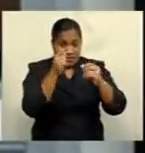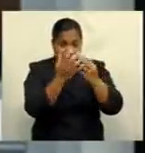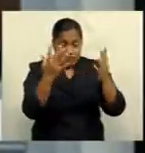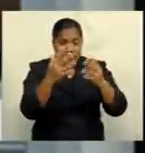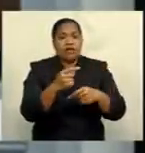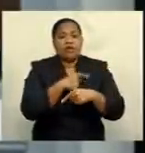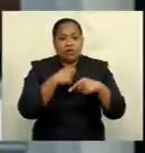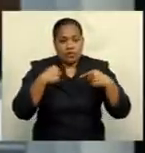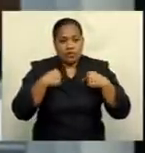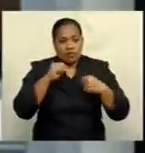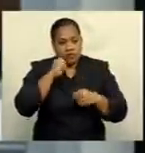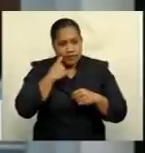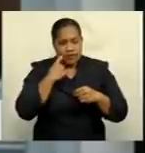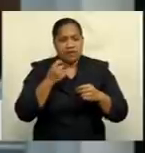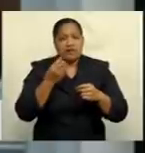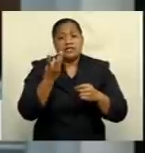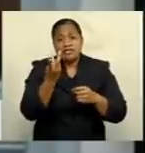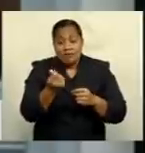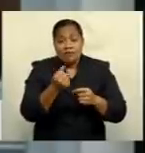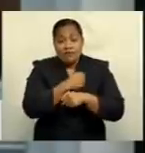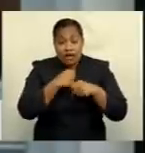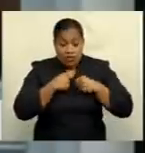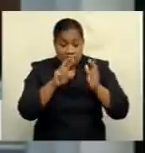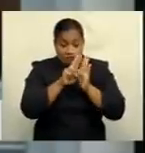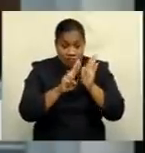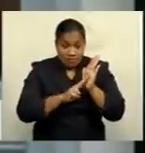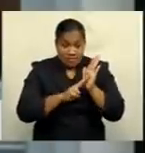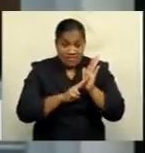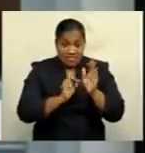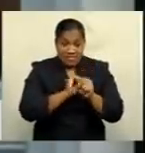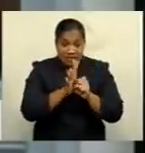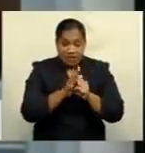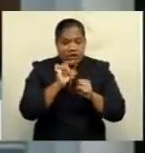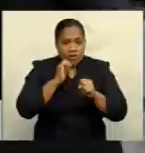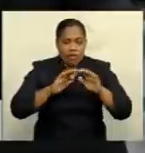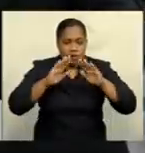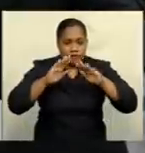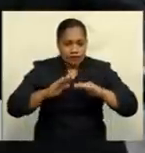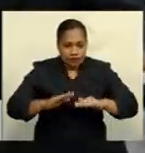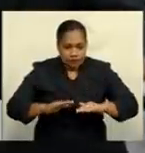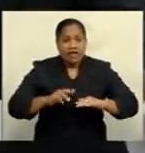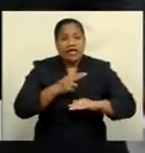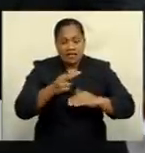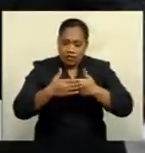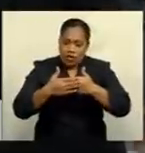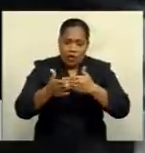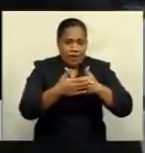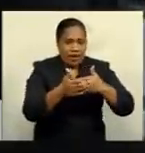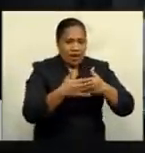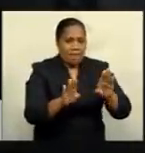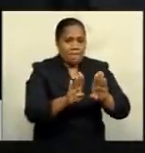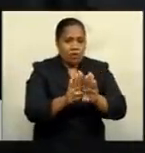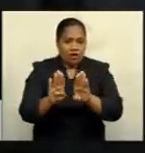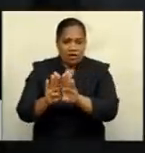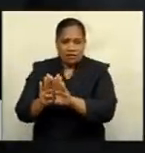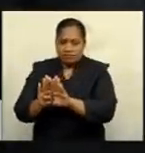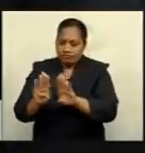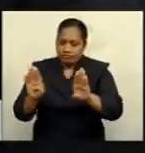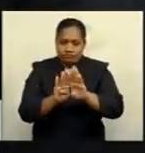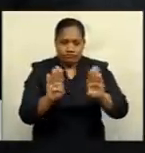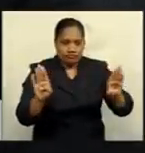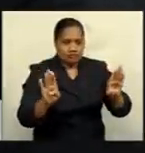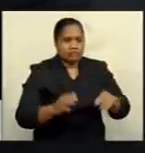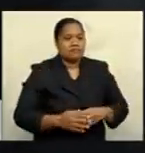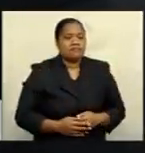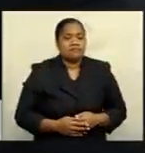of our health protection measures and eventually reopen our borders. The Australian Deputy High Commissioner to Fiji believes